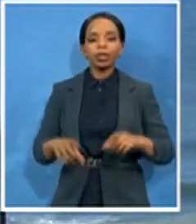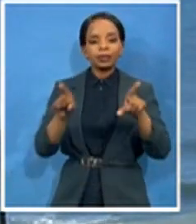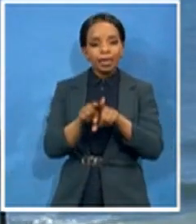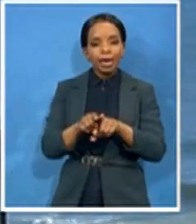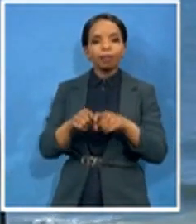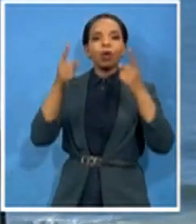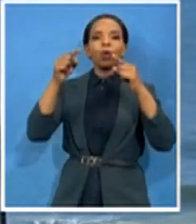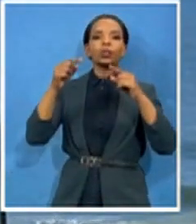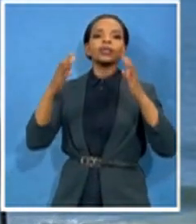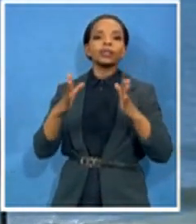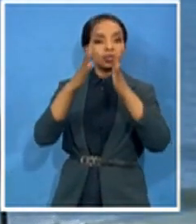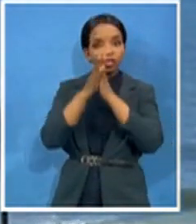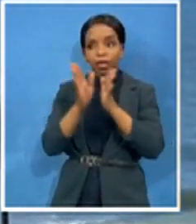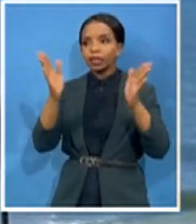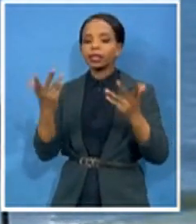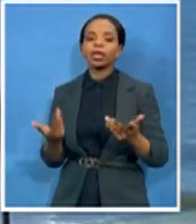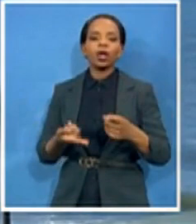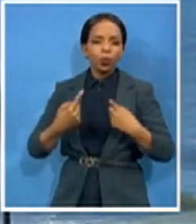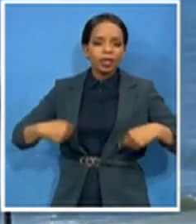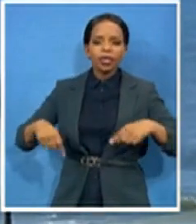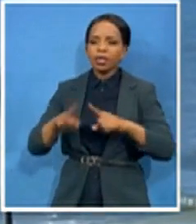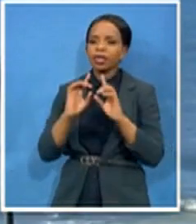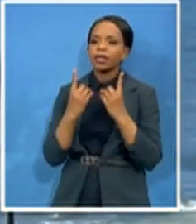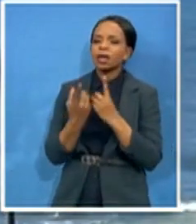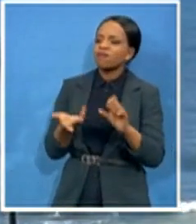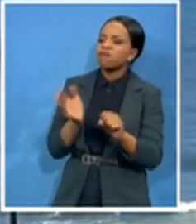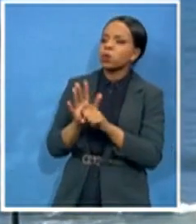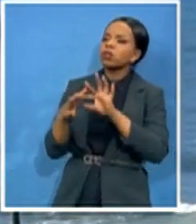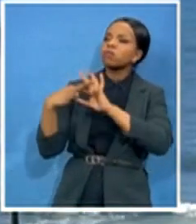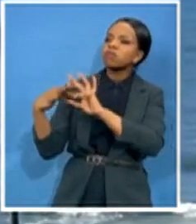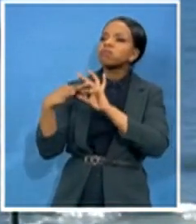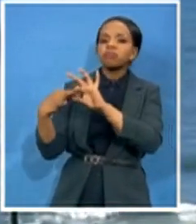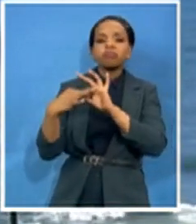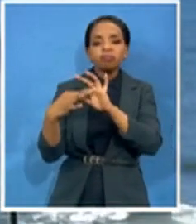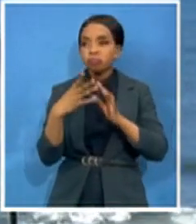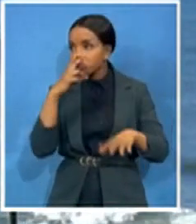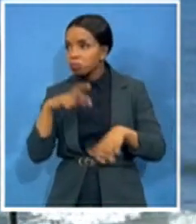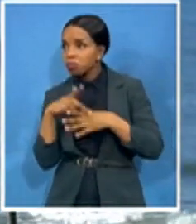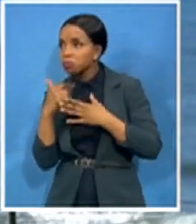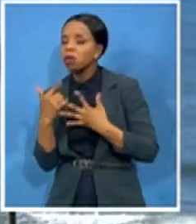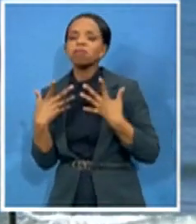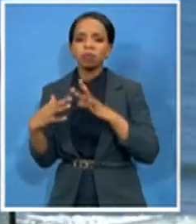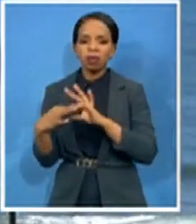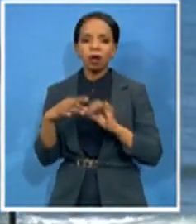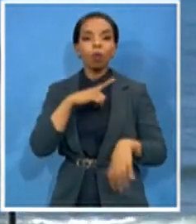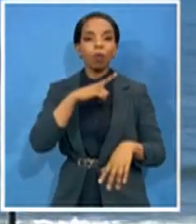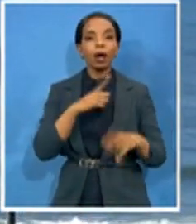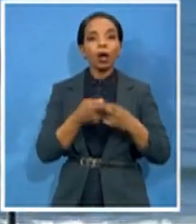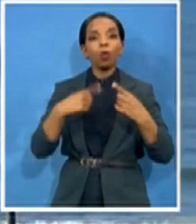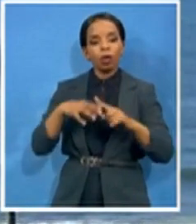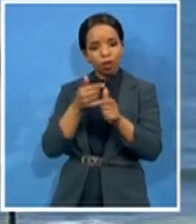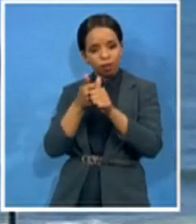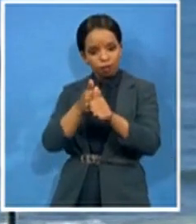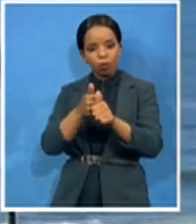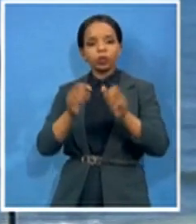cooperating onto those. From where we sit, we have really followed the National Treasury, you know, practice, three,